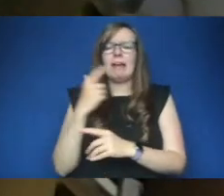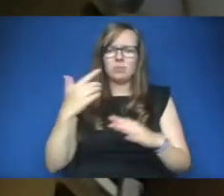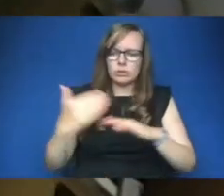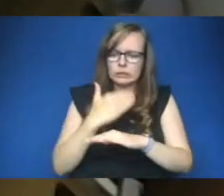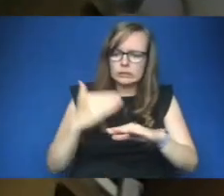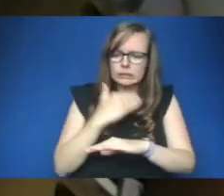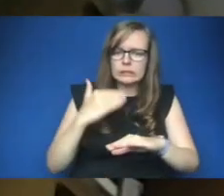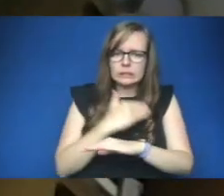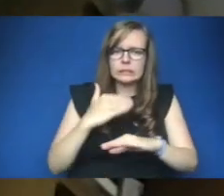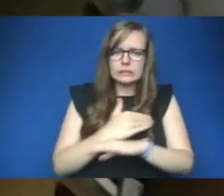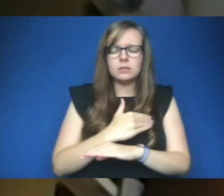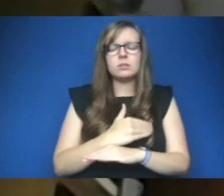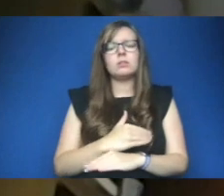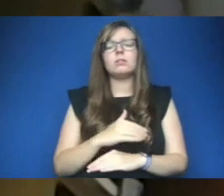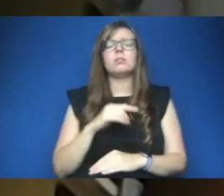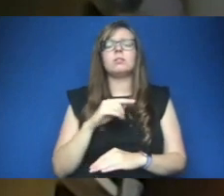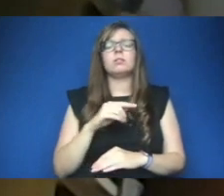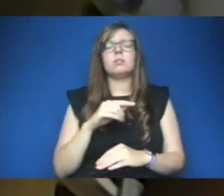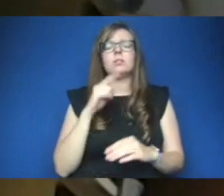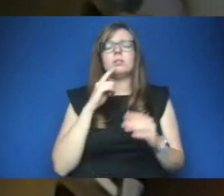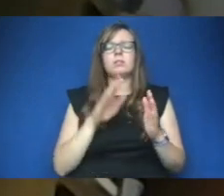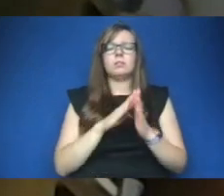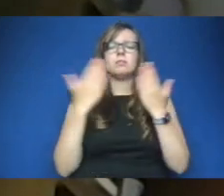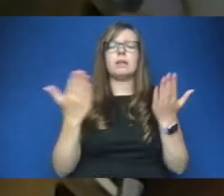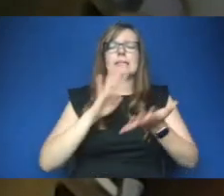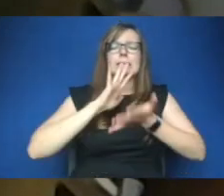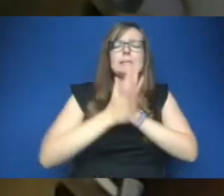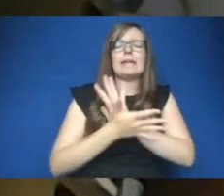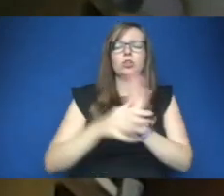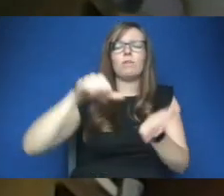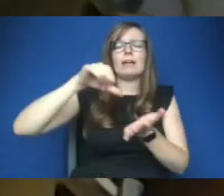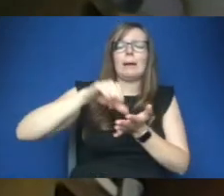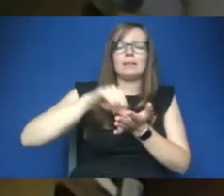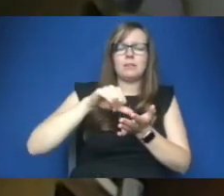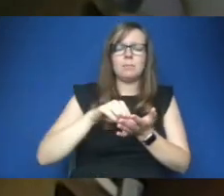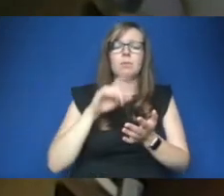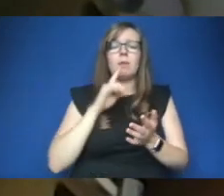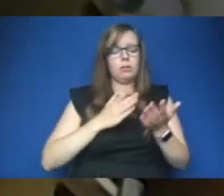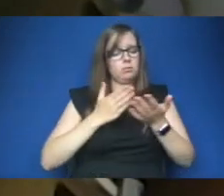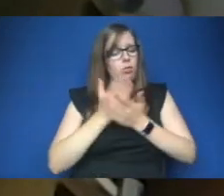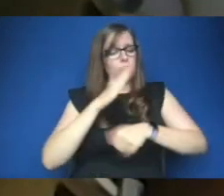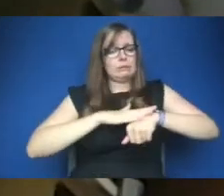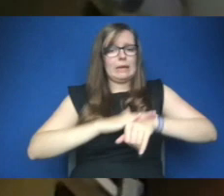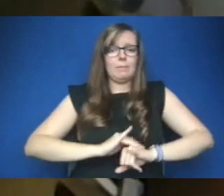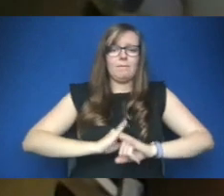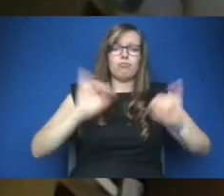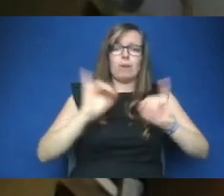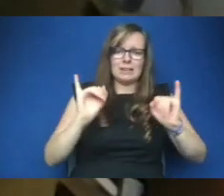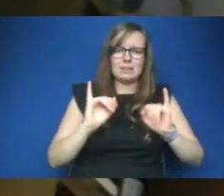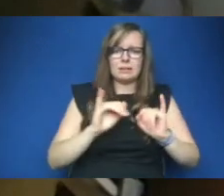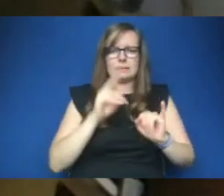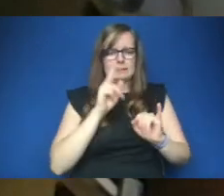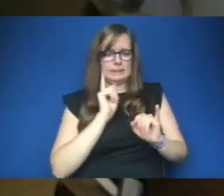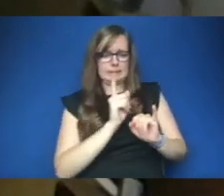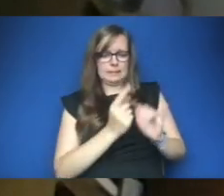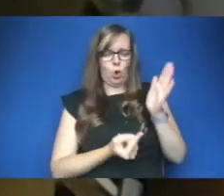Naomi Klein explained in her brilliant book disaster capitalism but in a time of places there's always someone who sees an opportunity to take advantage profit from the